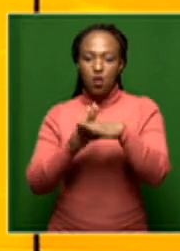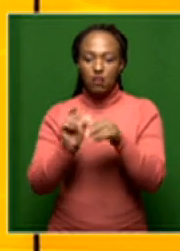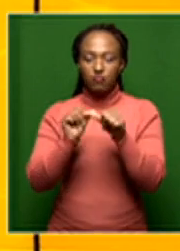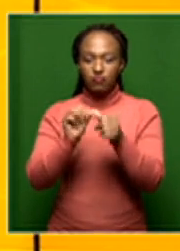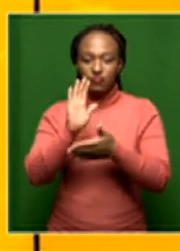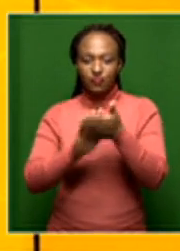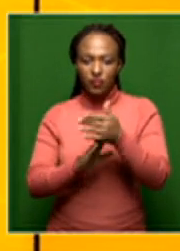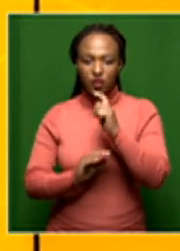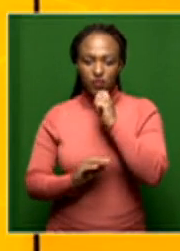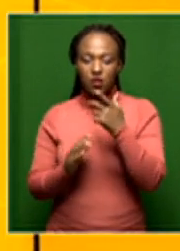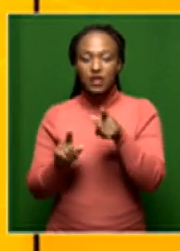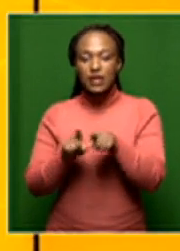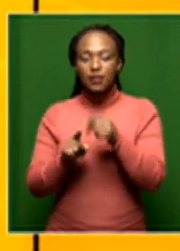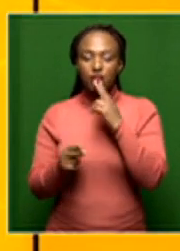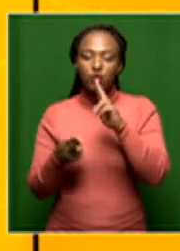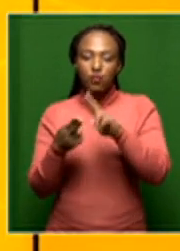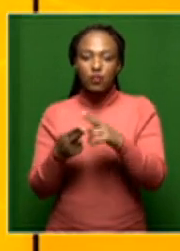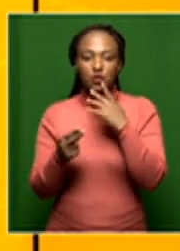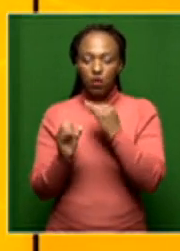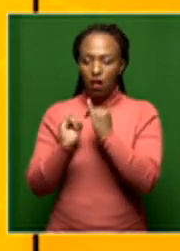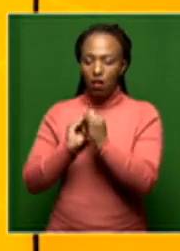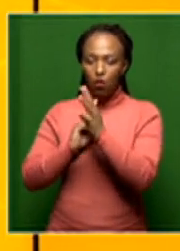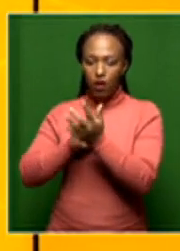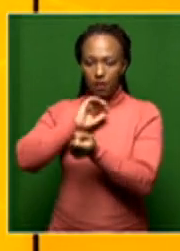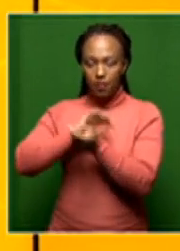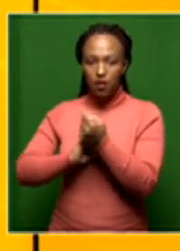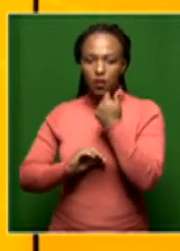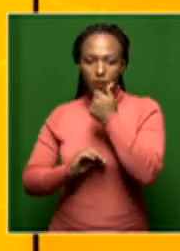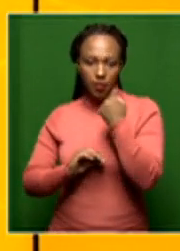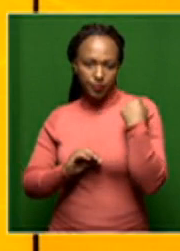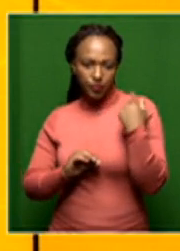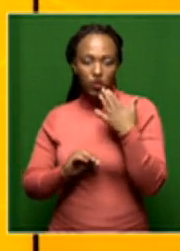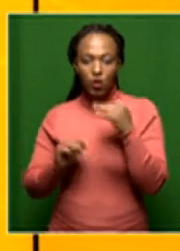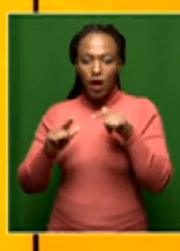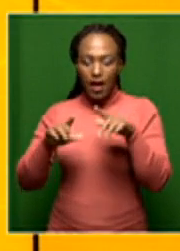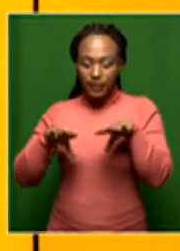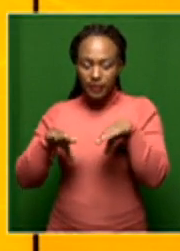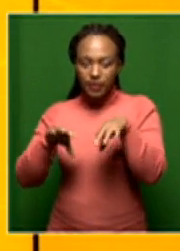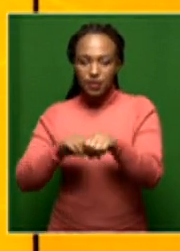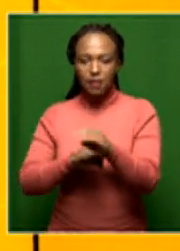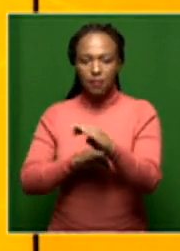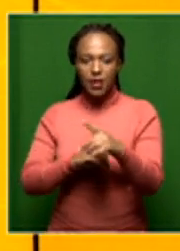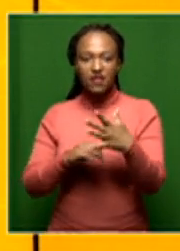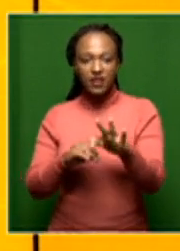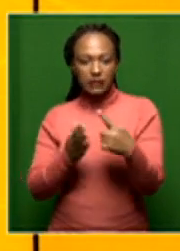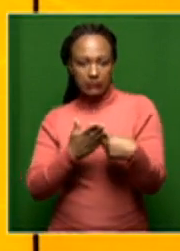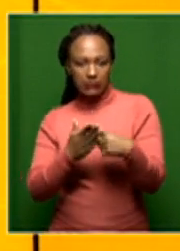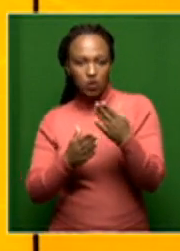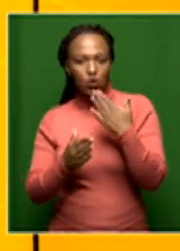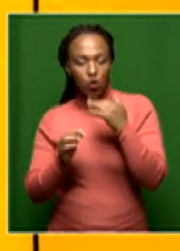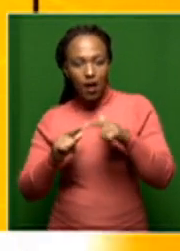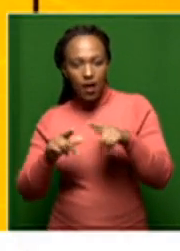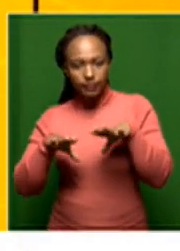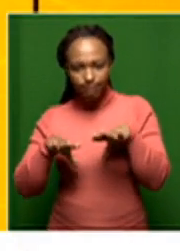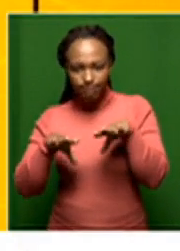This morning and as promised this particular conversation, the recently published expropriation bill has renewed discussions on land